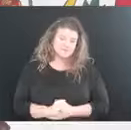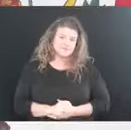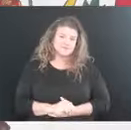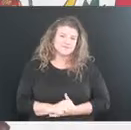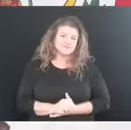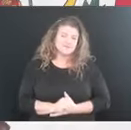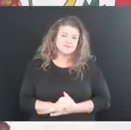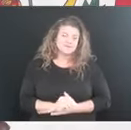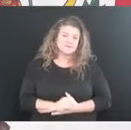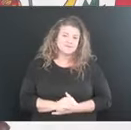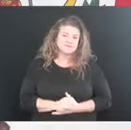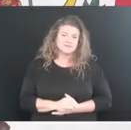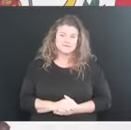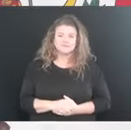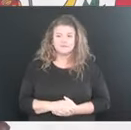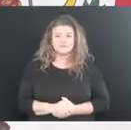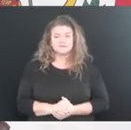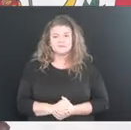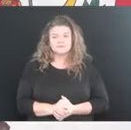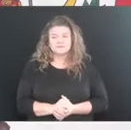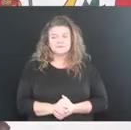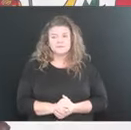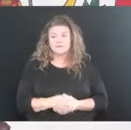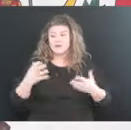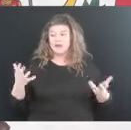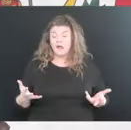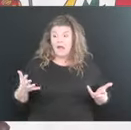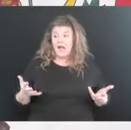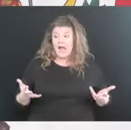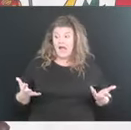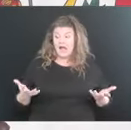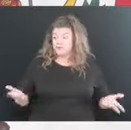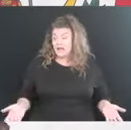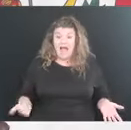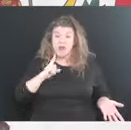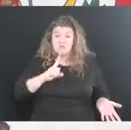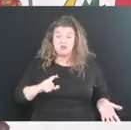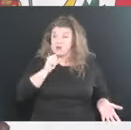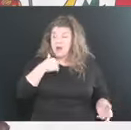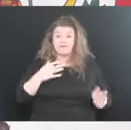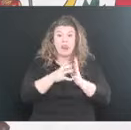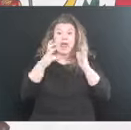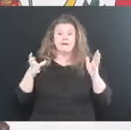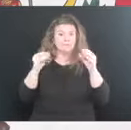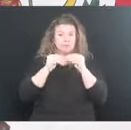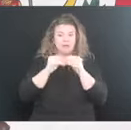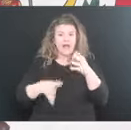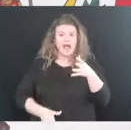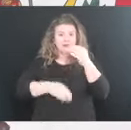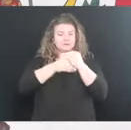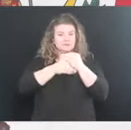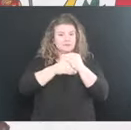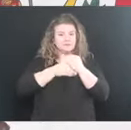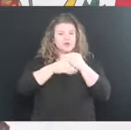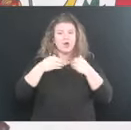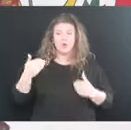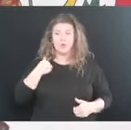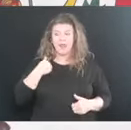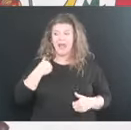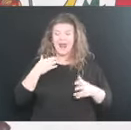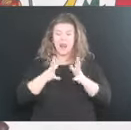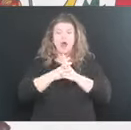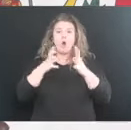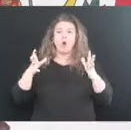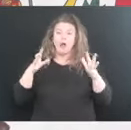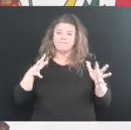Okay, I really don't have anything else to report other than the fact that we, like I said, we had a whole bunch of